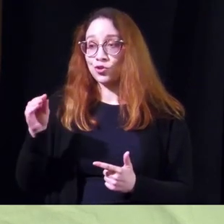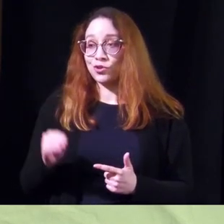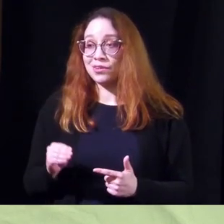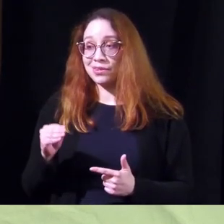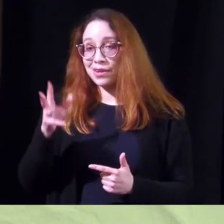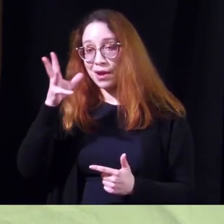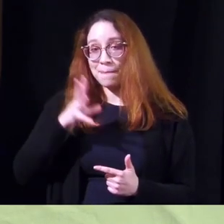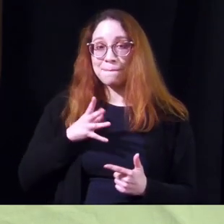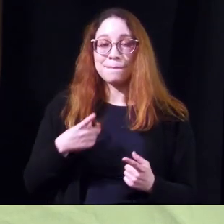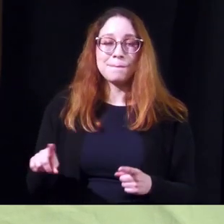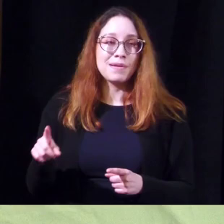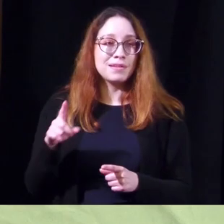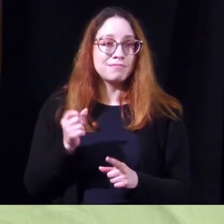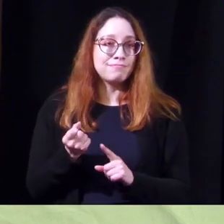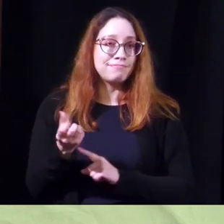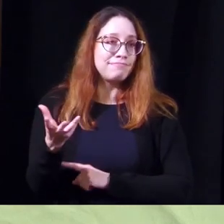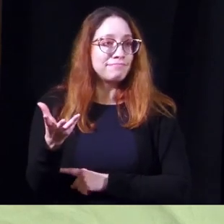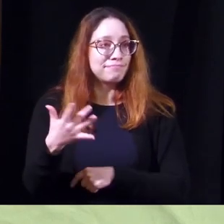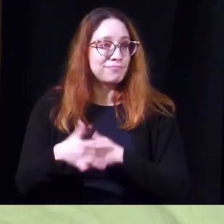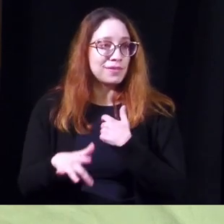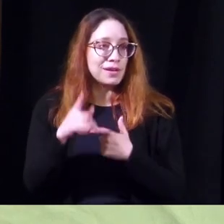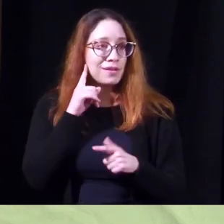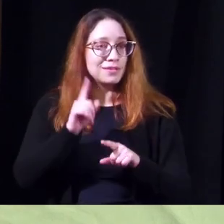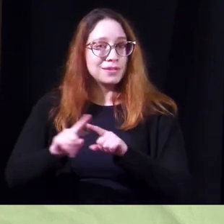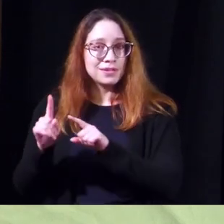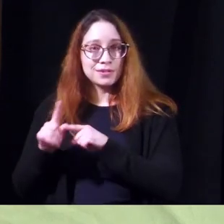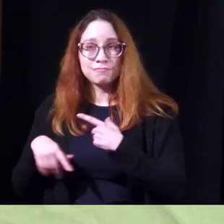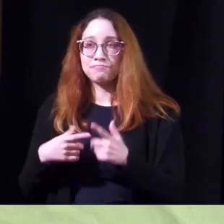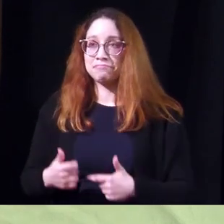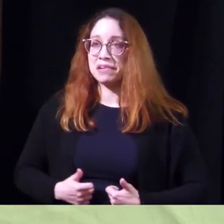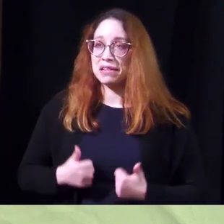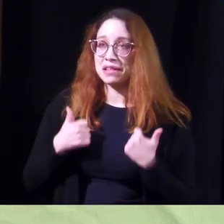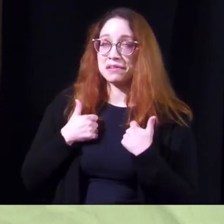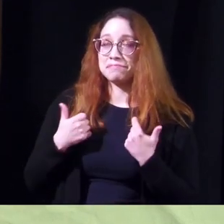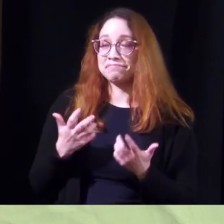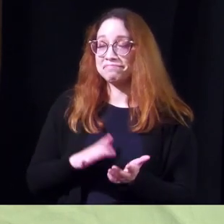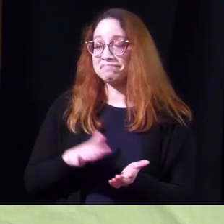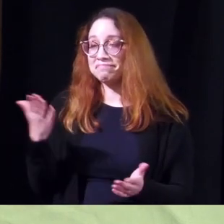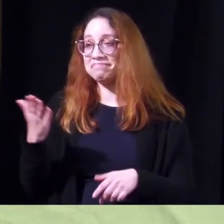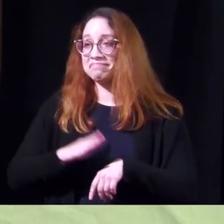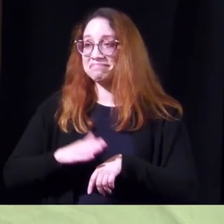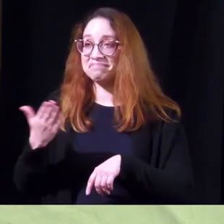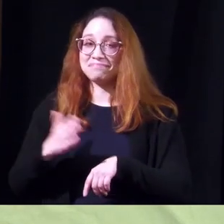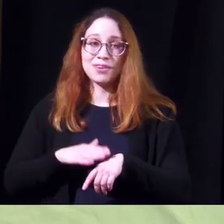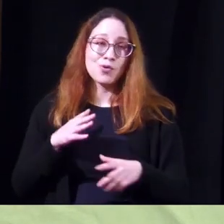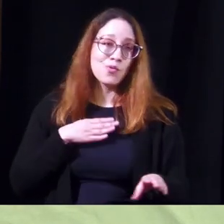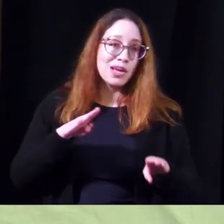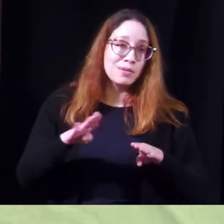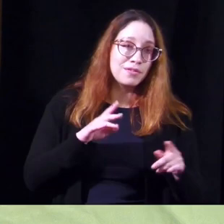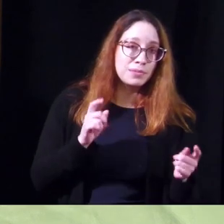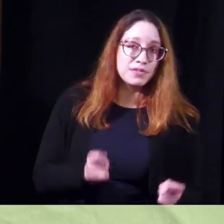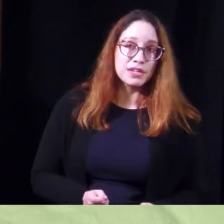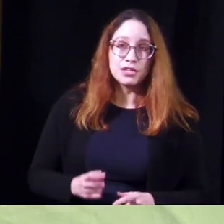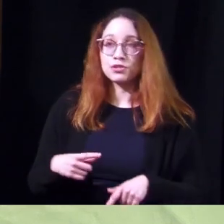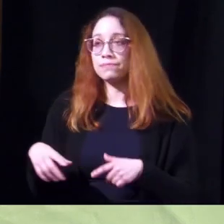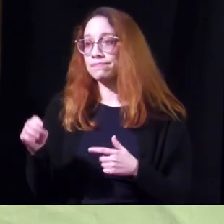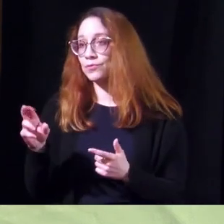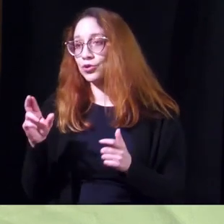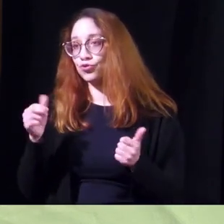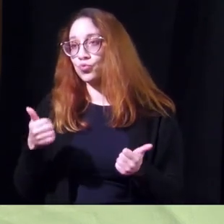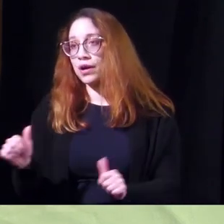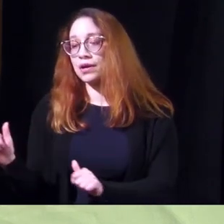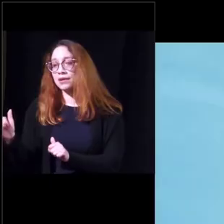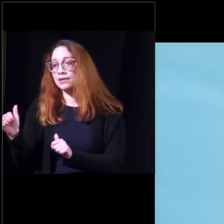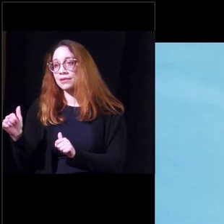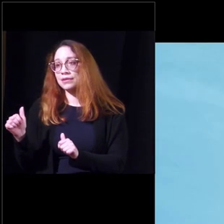will have premature ejaculation in in various times in their life and may come and go we could try behavioral modification we can